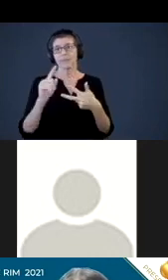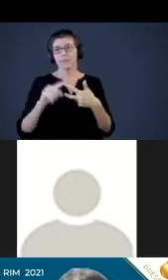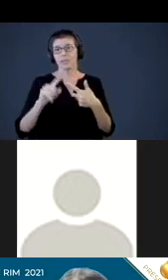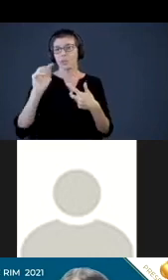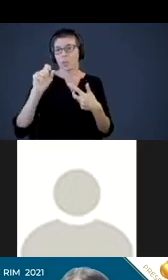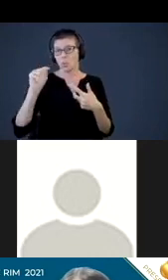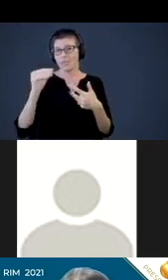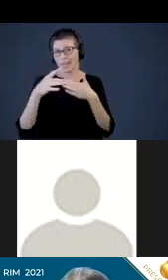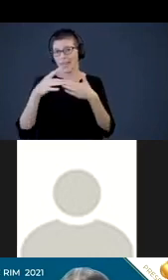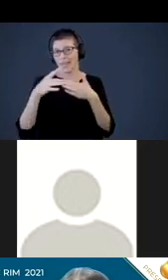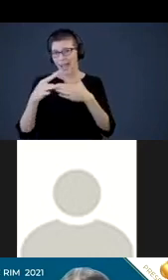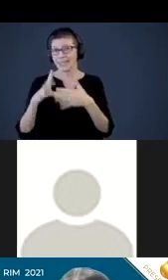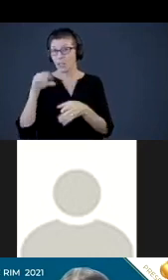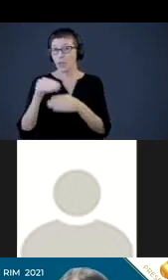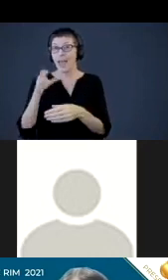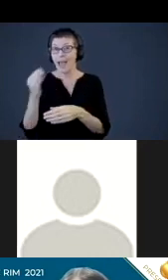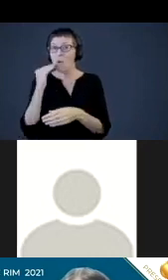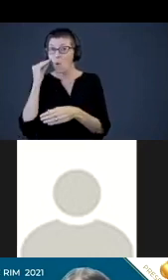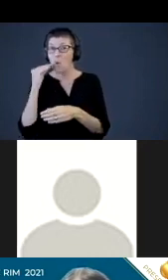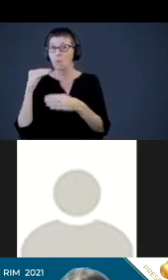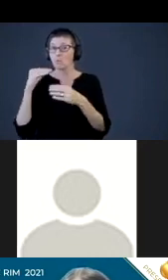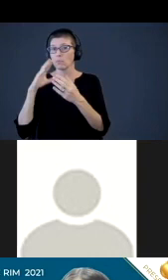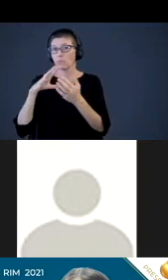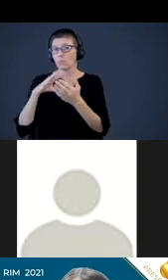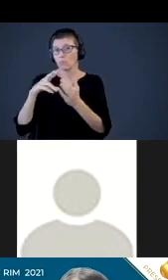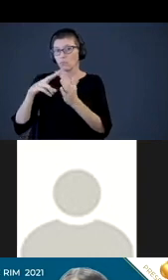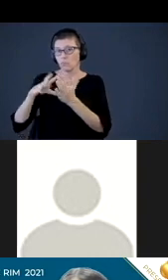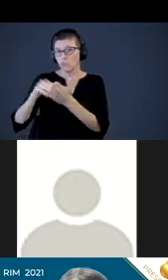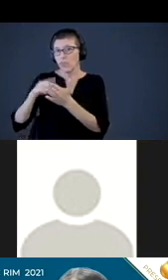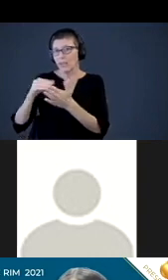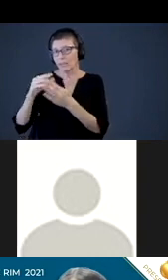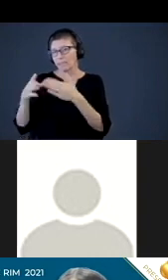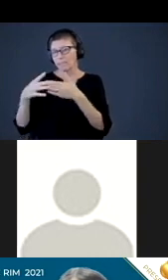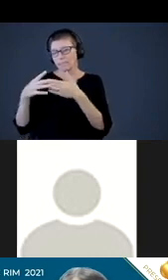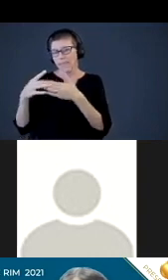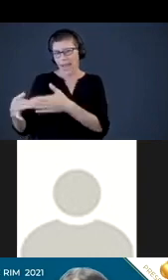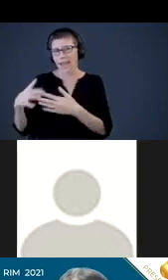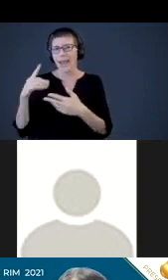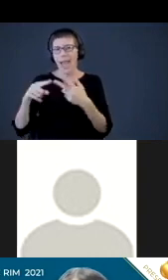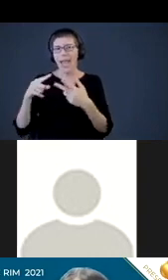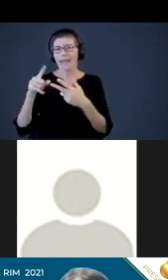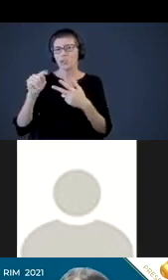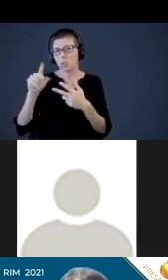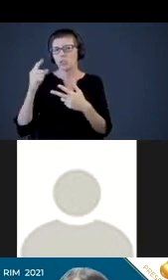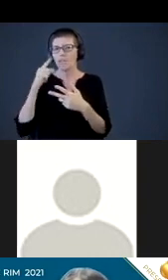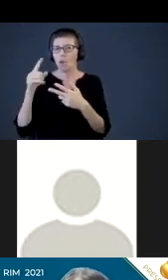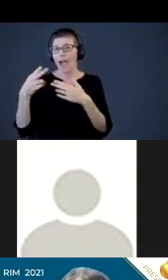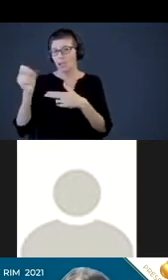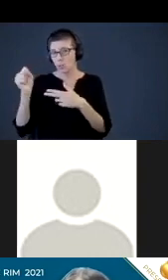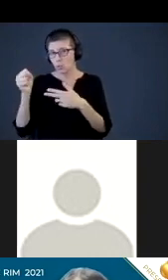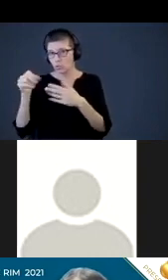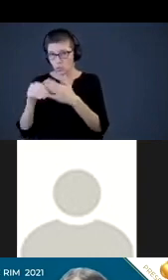including an at-home learning resource guide and a financial empowerment guide for high schoolers, and the HVAC